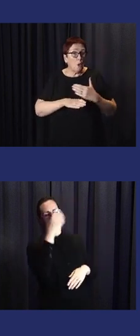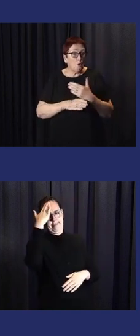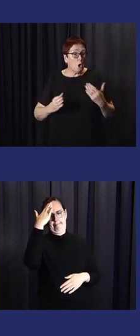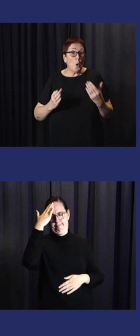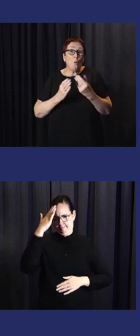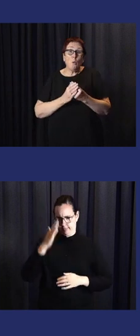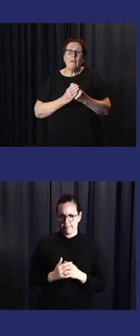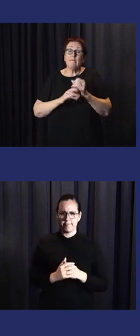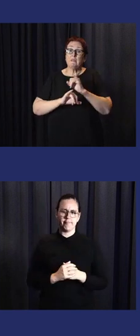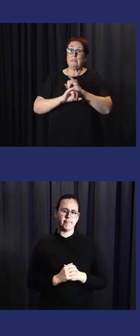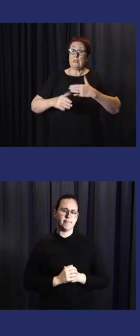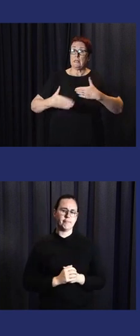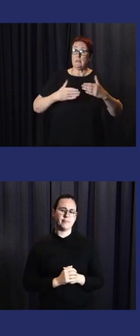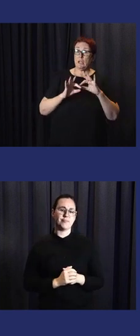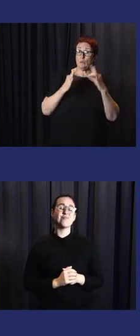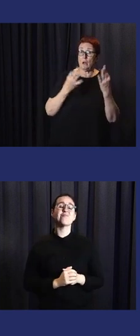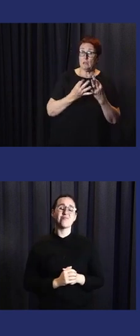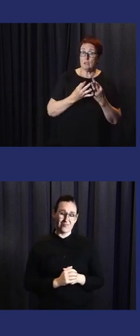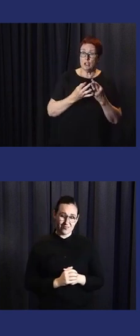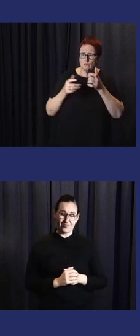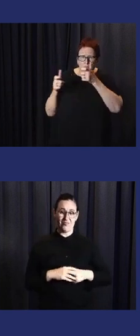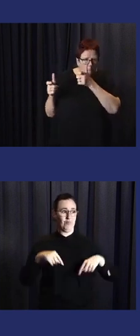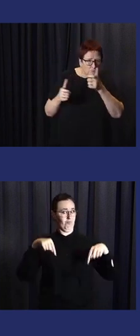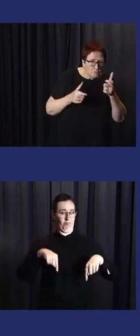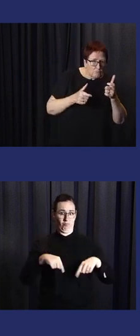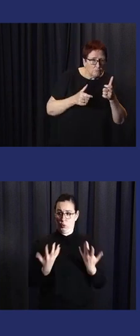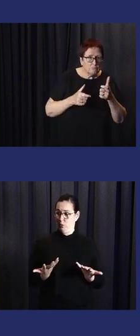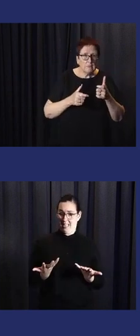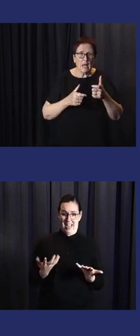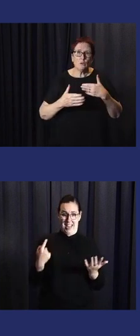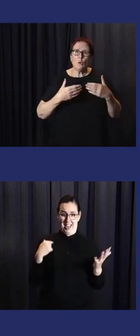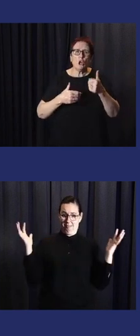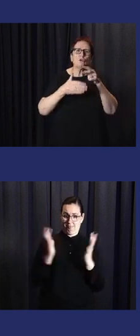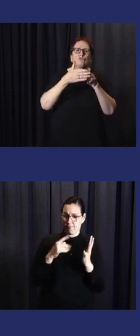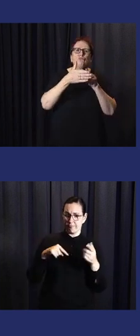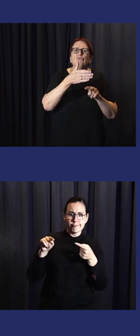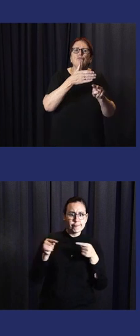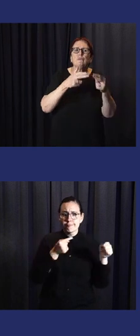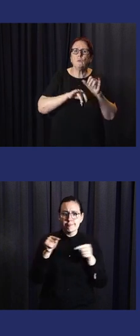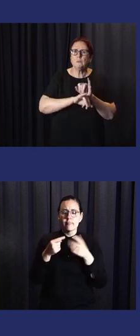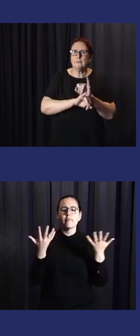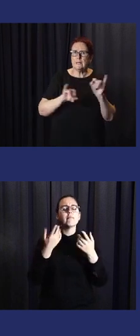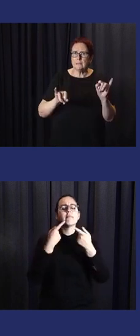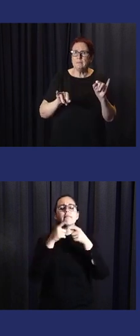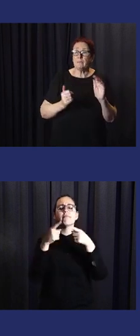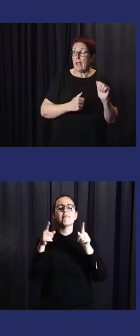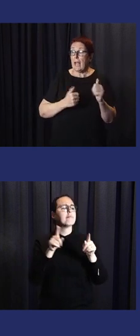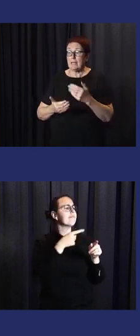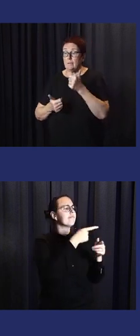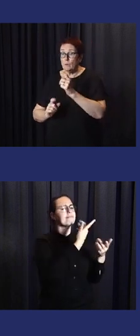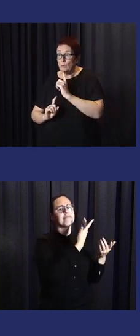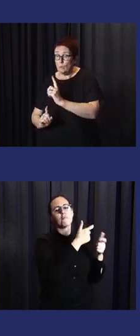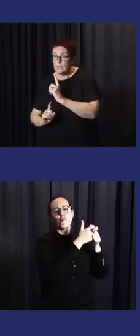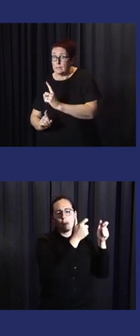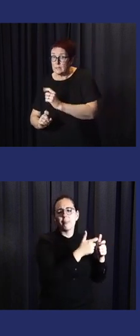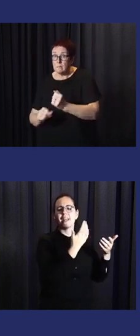consider the progress that has been made by key actors and working with disaster management agencies to monitor and produce